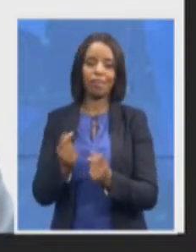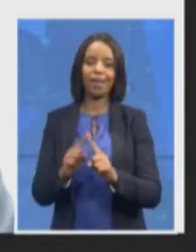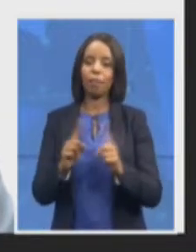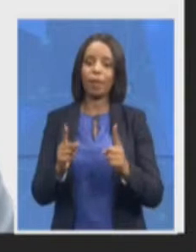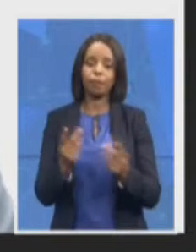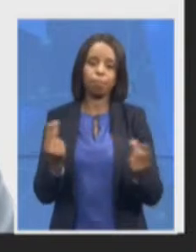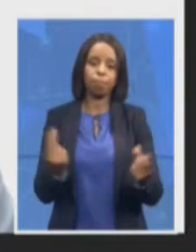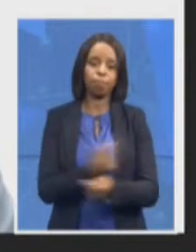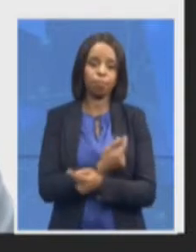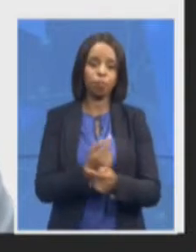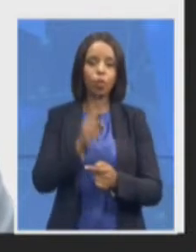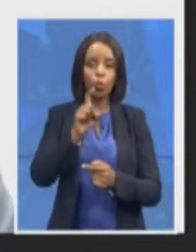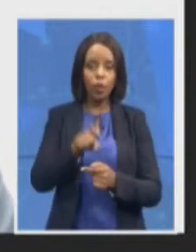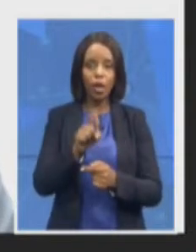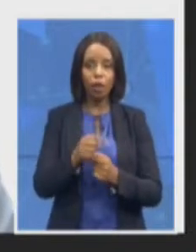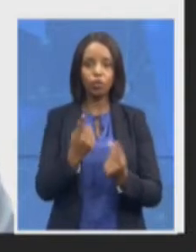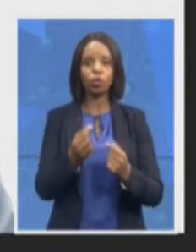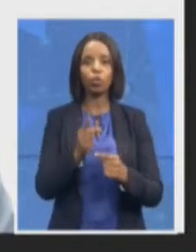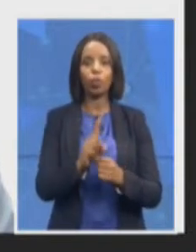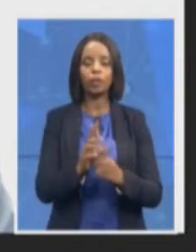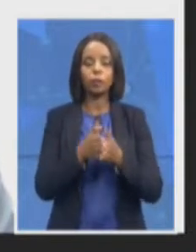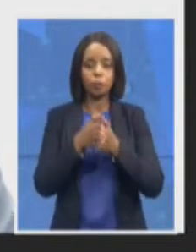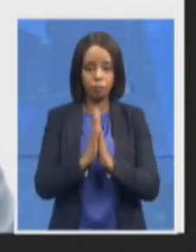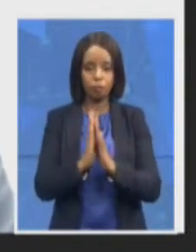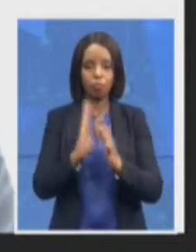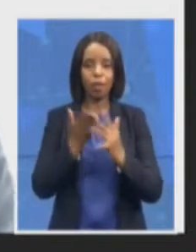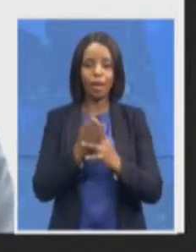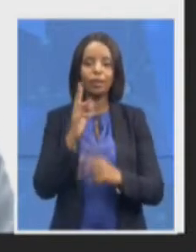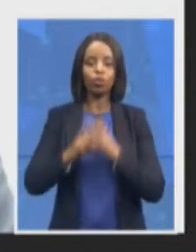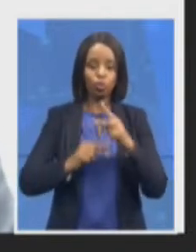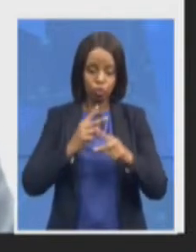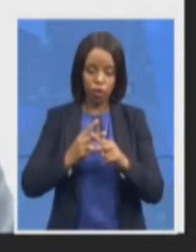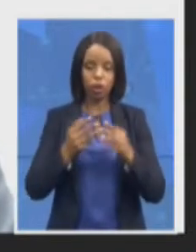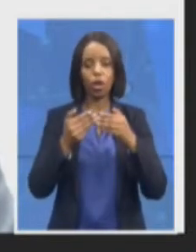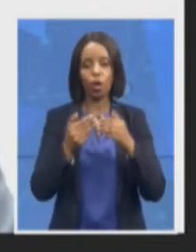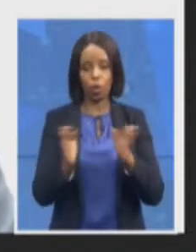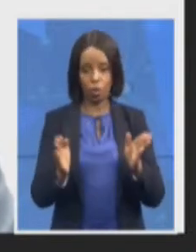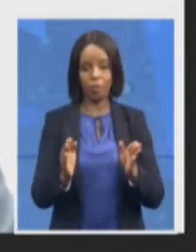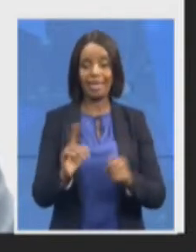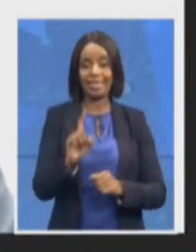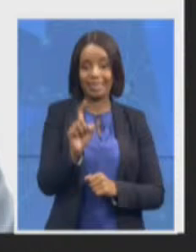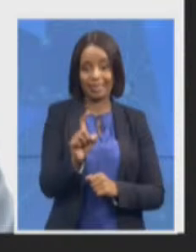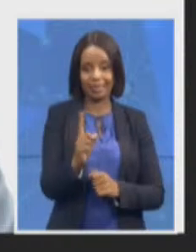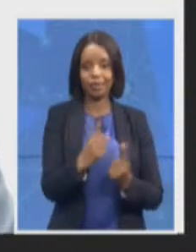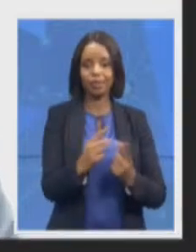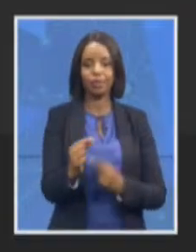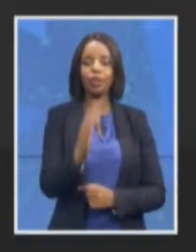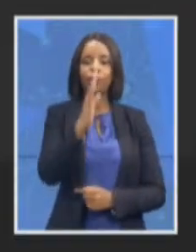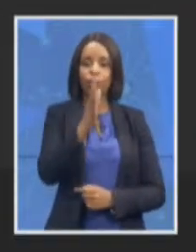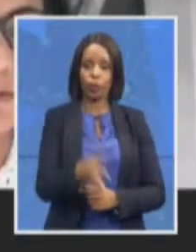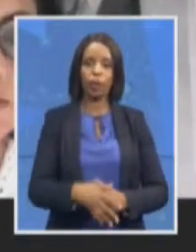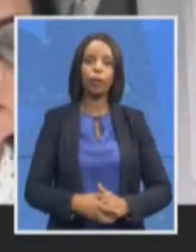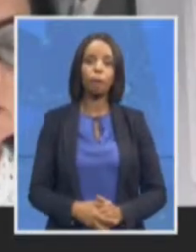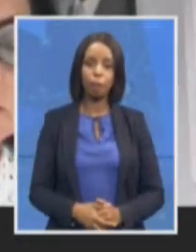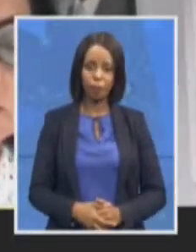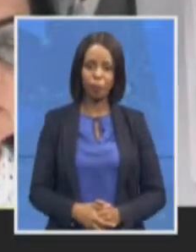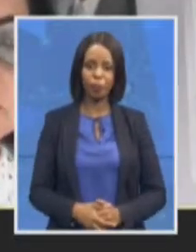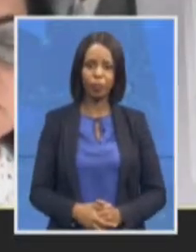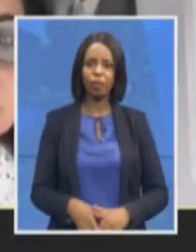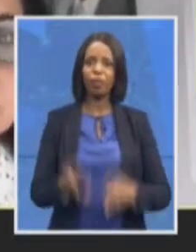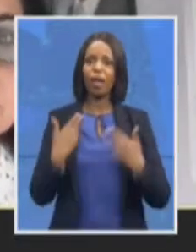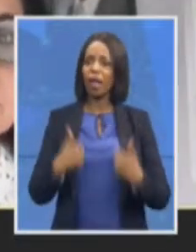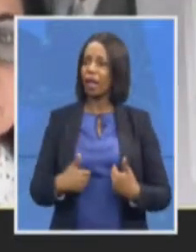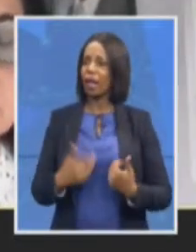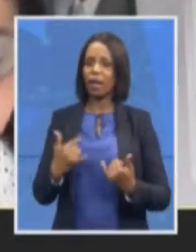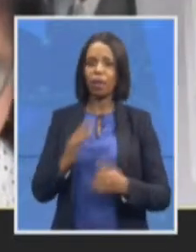particular case. So that is what we're currently dealing with. NDPP I'm not sure about the unrest matters. Thank you very